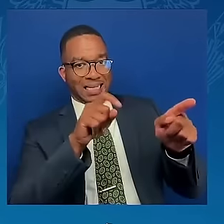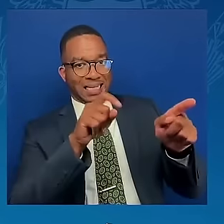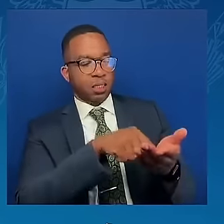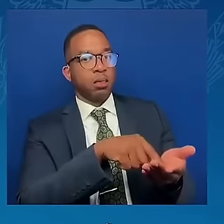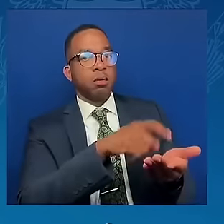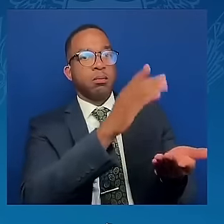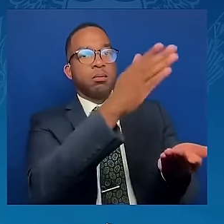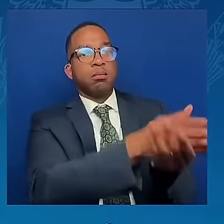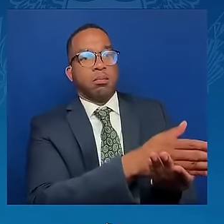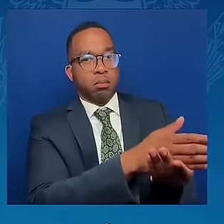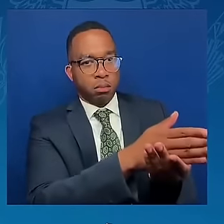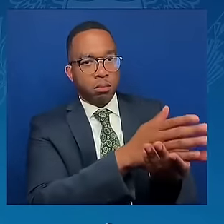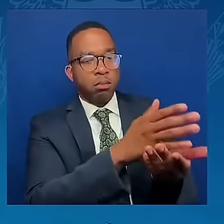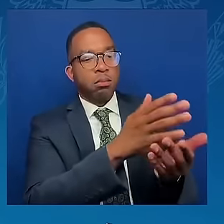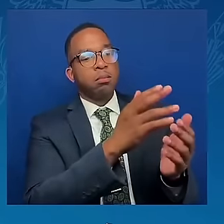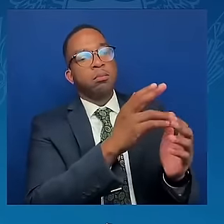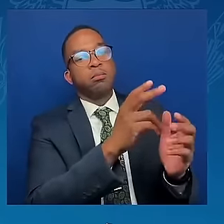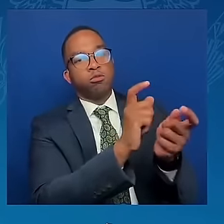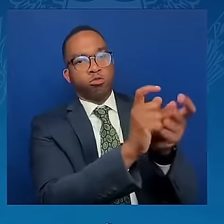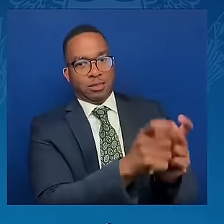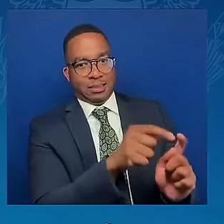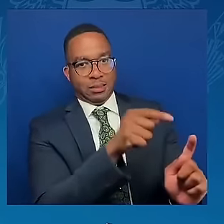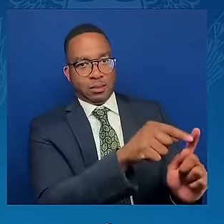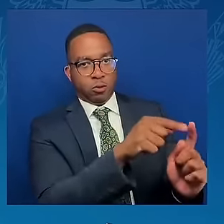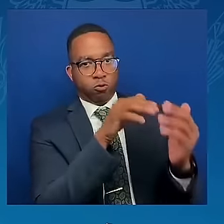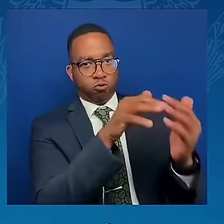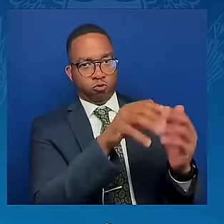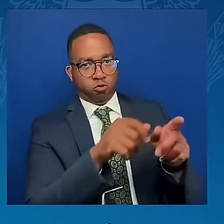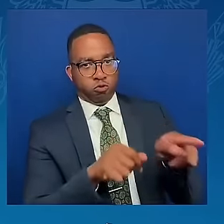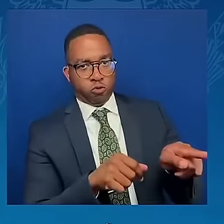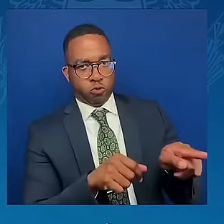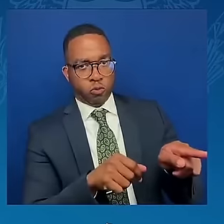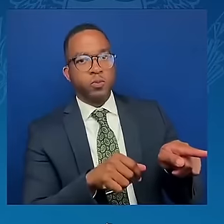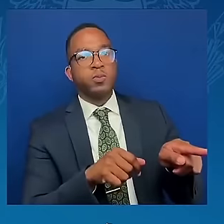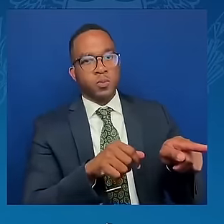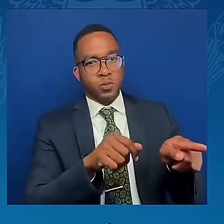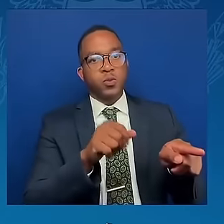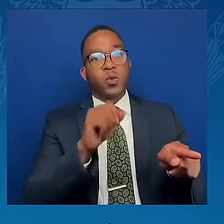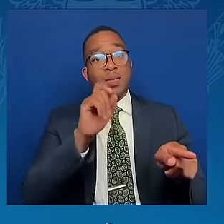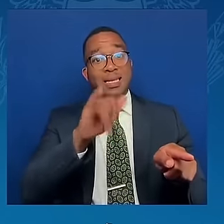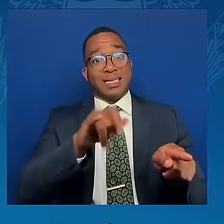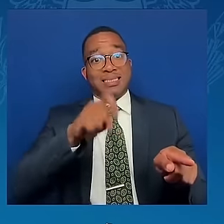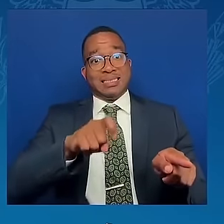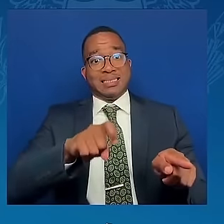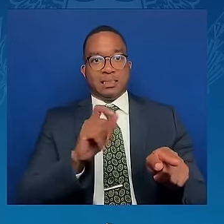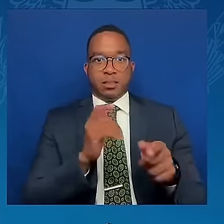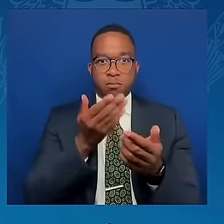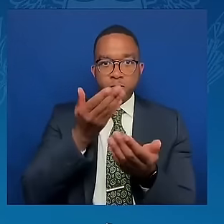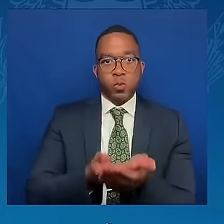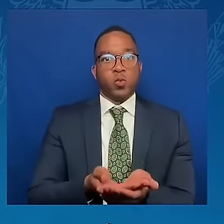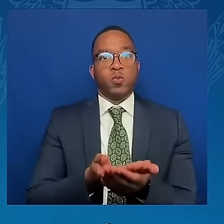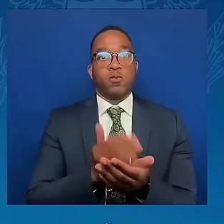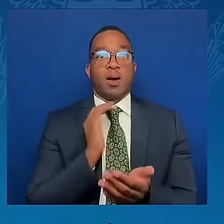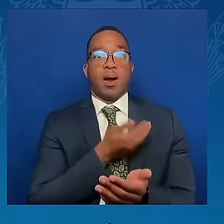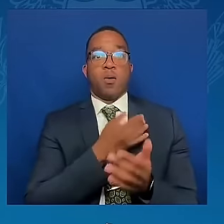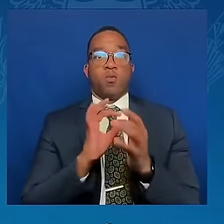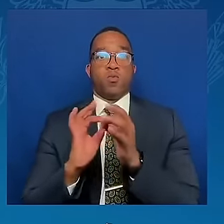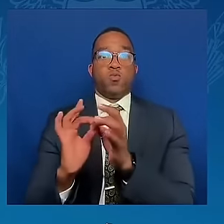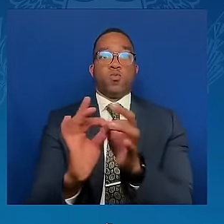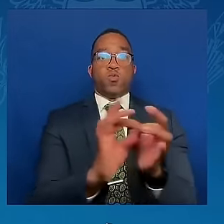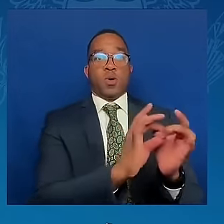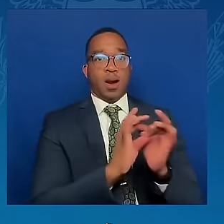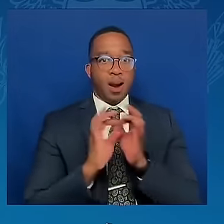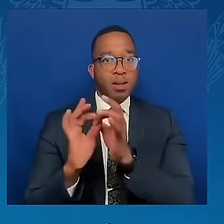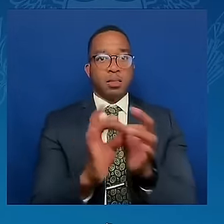together. We must prove that the united world is a world of peace, a world that knows how to act correctly.